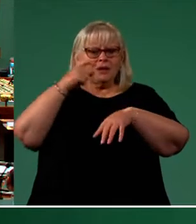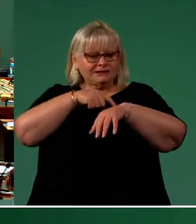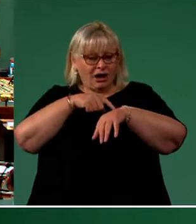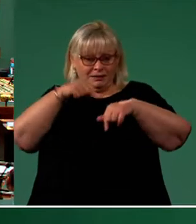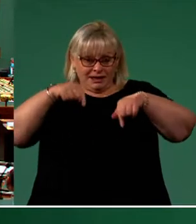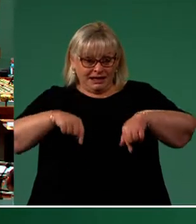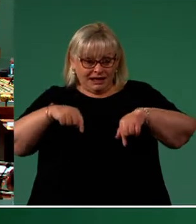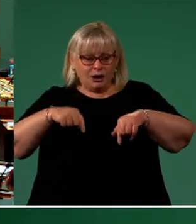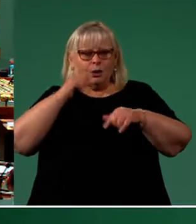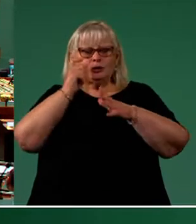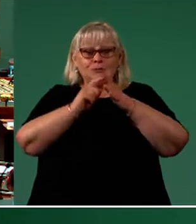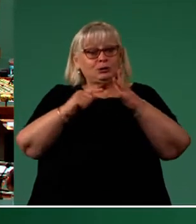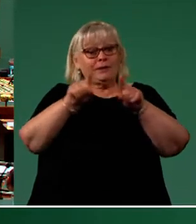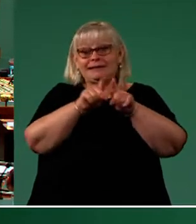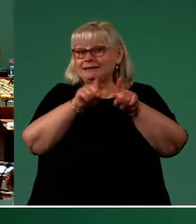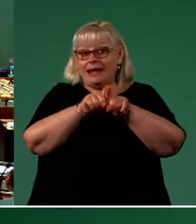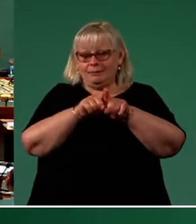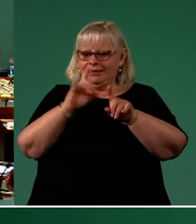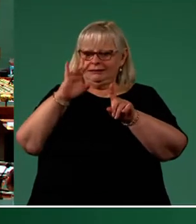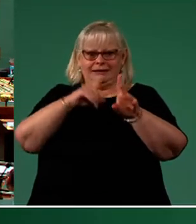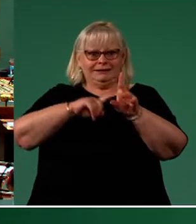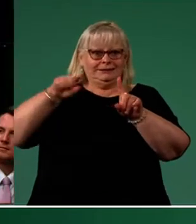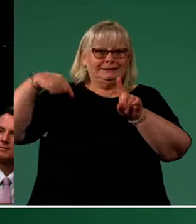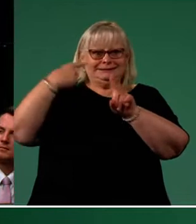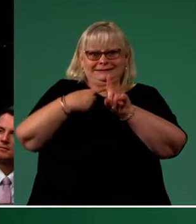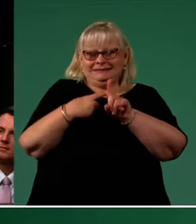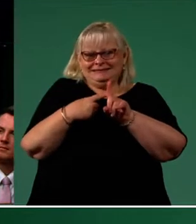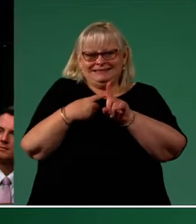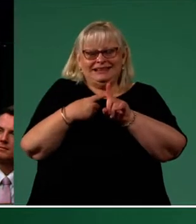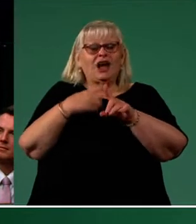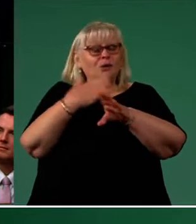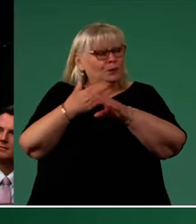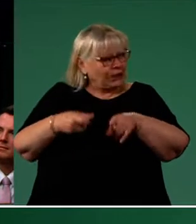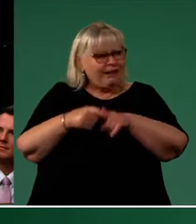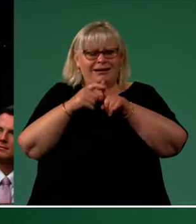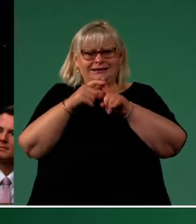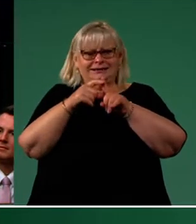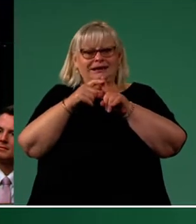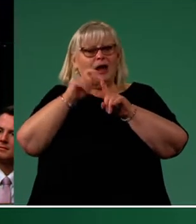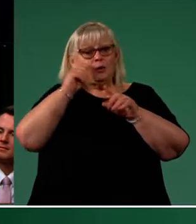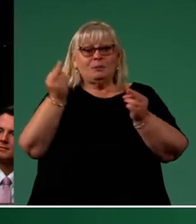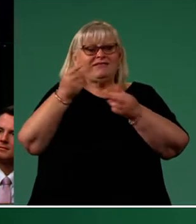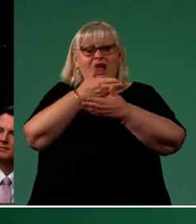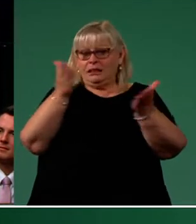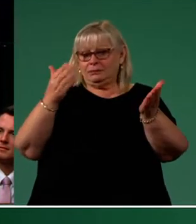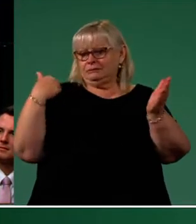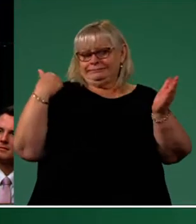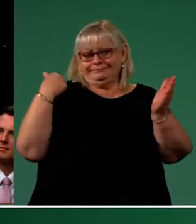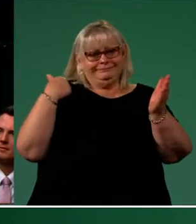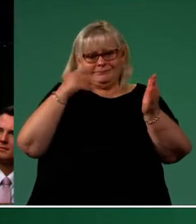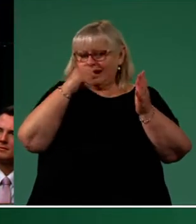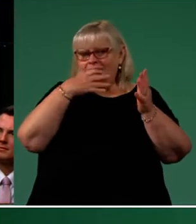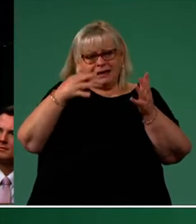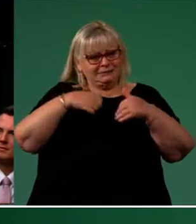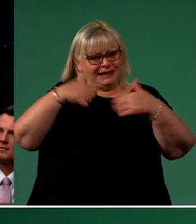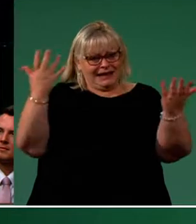place will be to do as I've done in my 10 years in public office. I'll work hard and be available to my community. I would